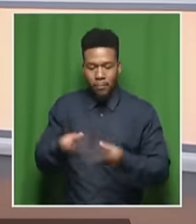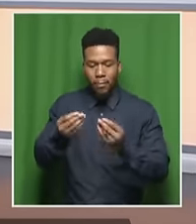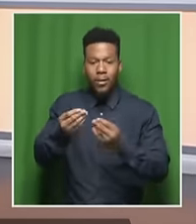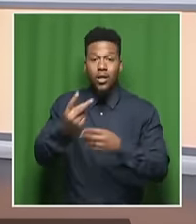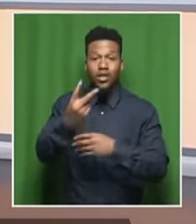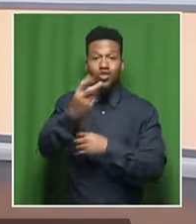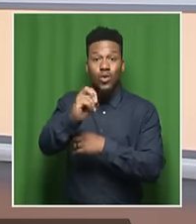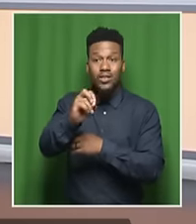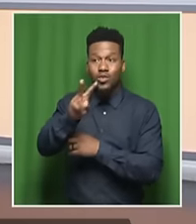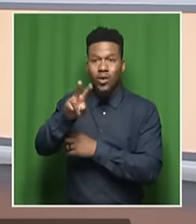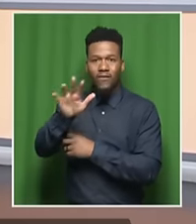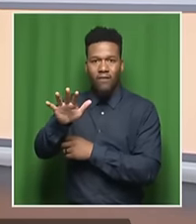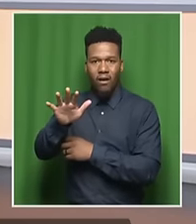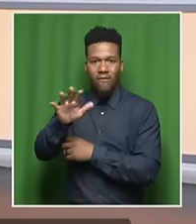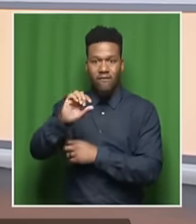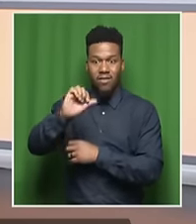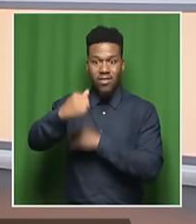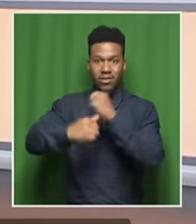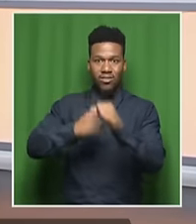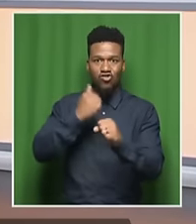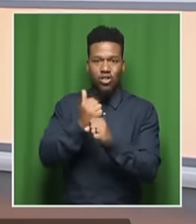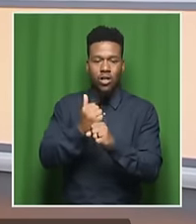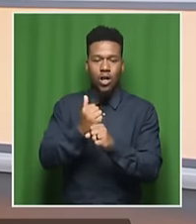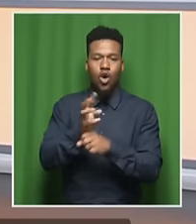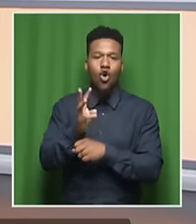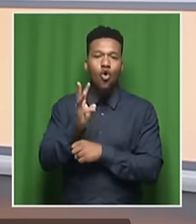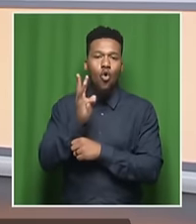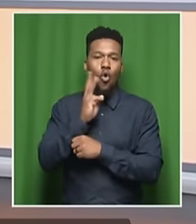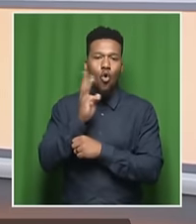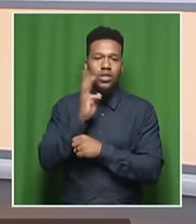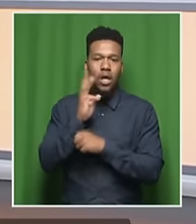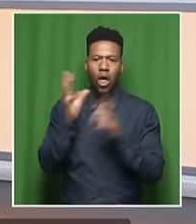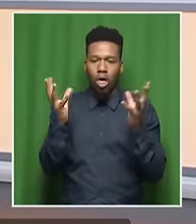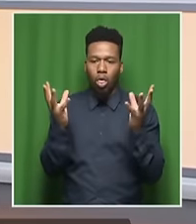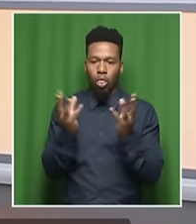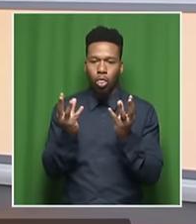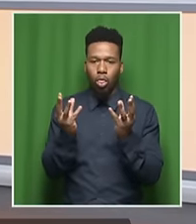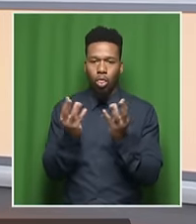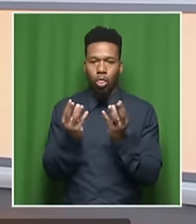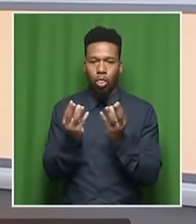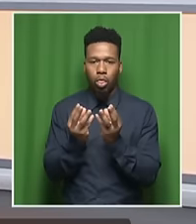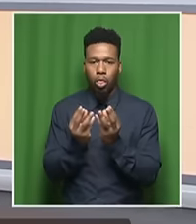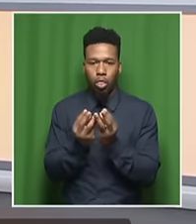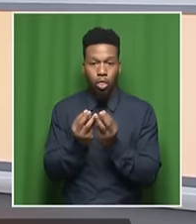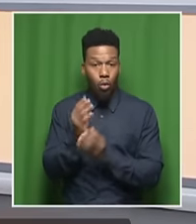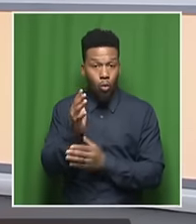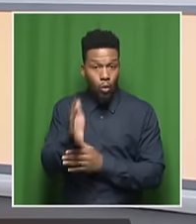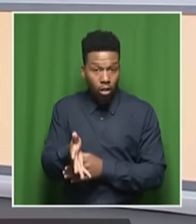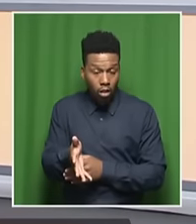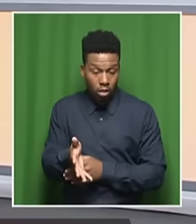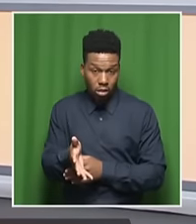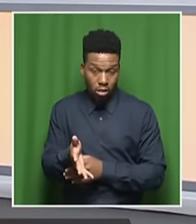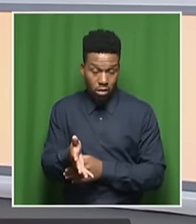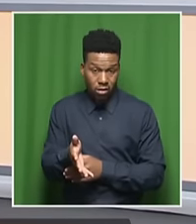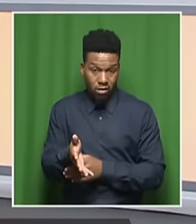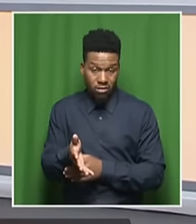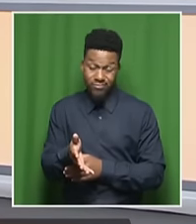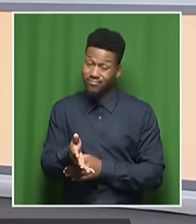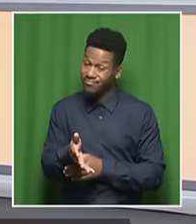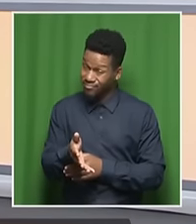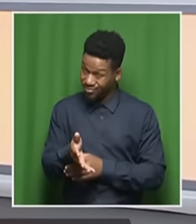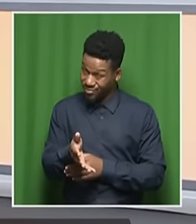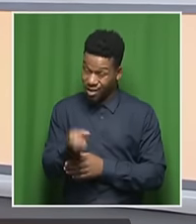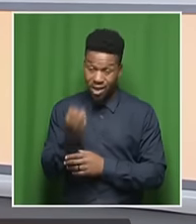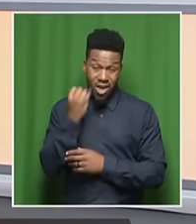year, a few months away, we're going to face water scarcity. What are the consequences of water scarcity? Sorry,